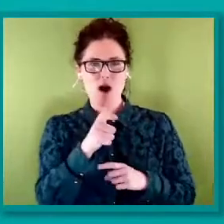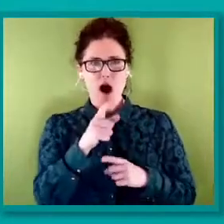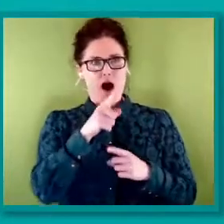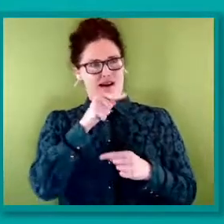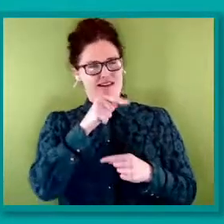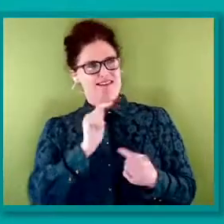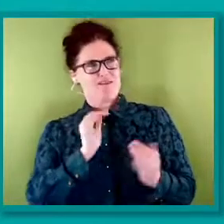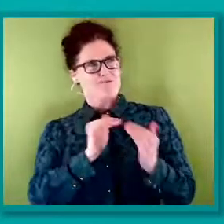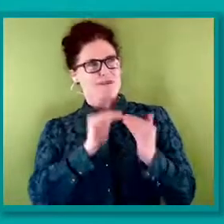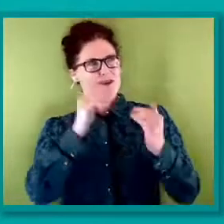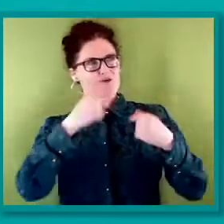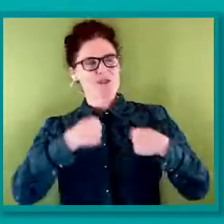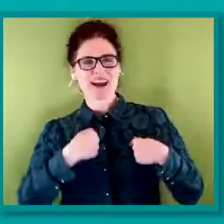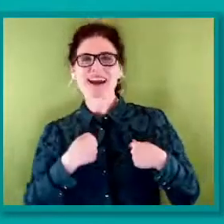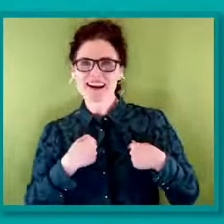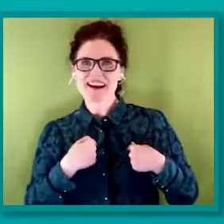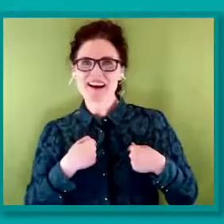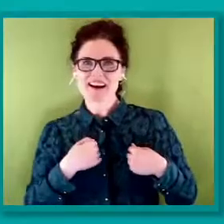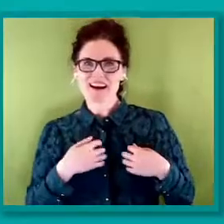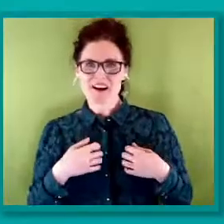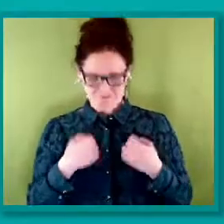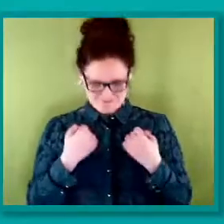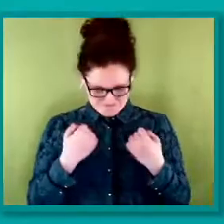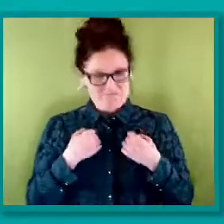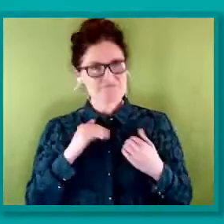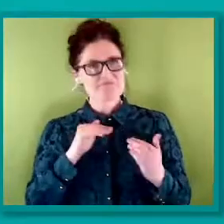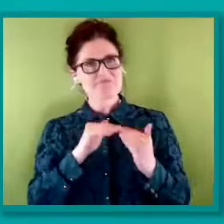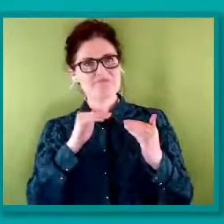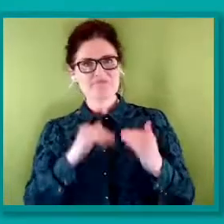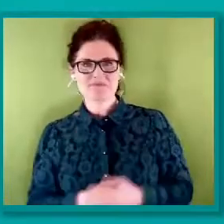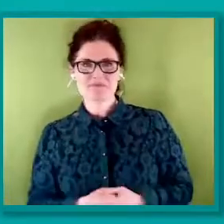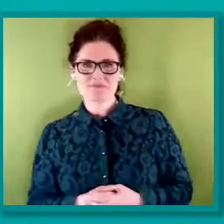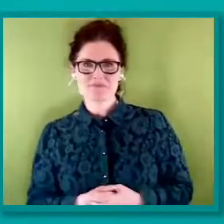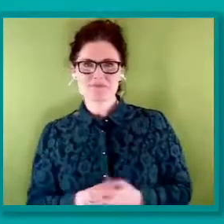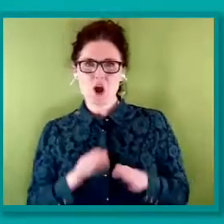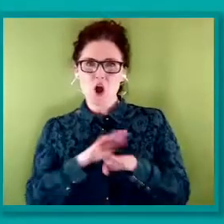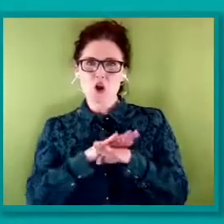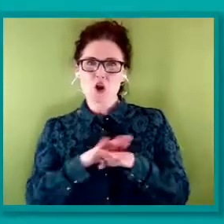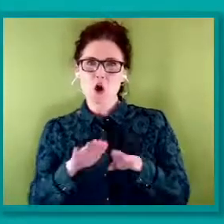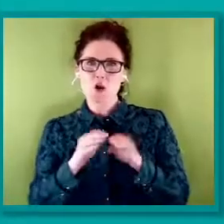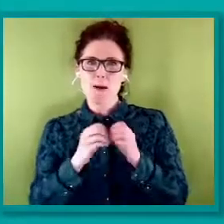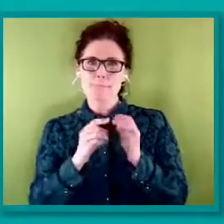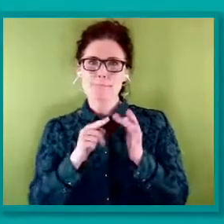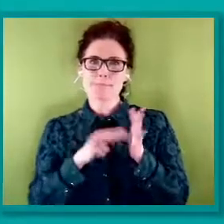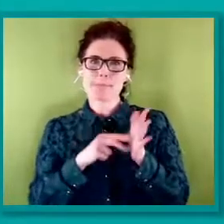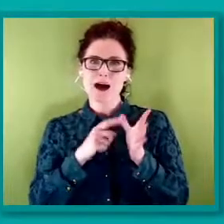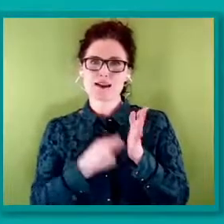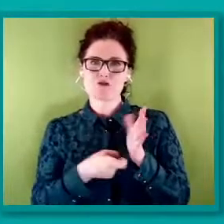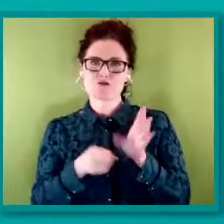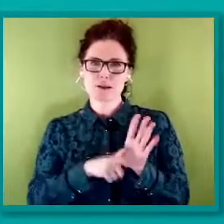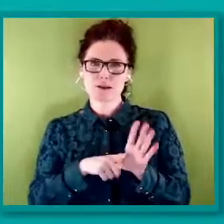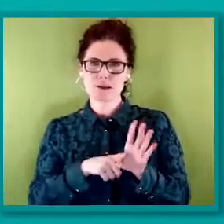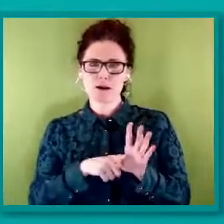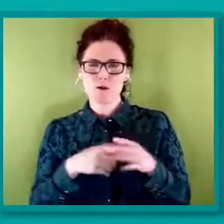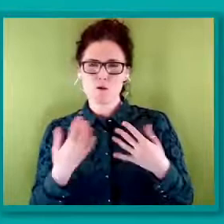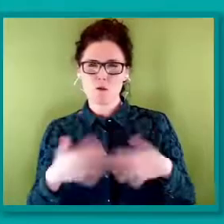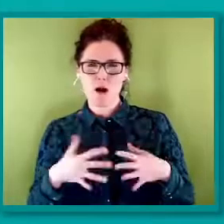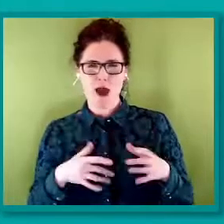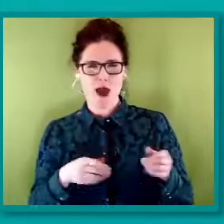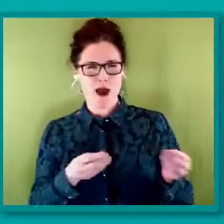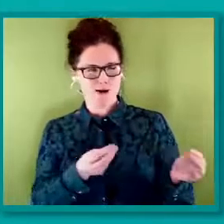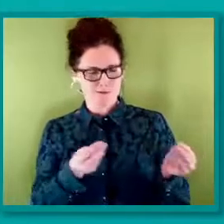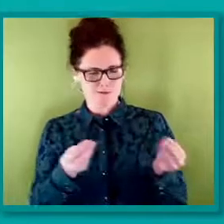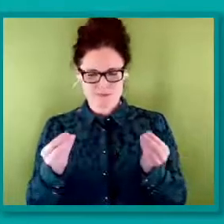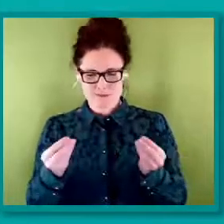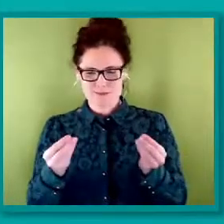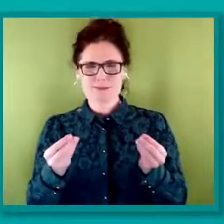Having that word and others has helped me better understand who I am, has helped and enabled me to thrive and